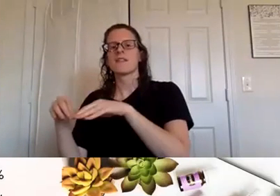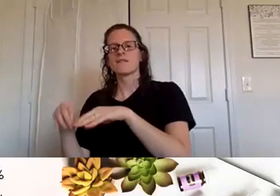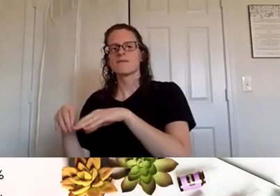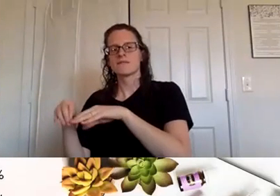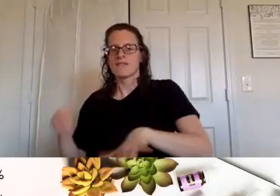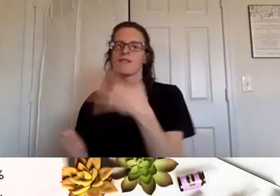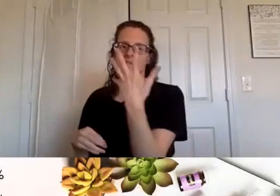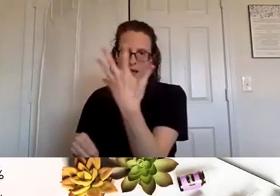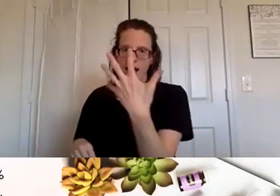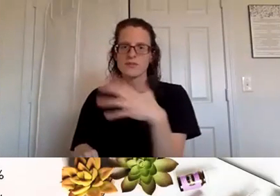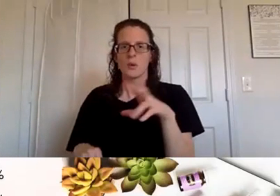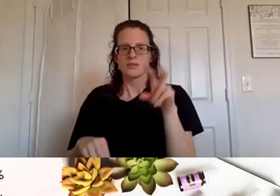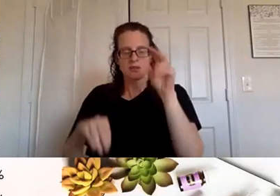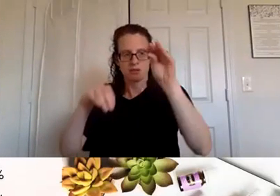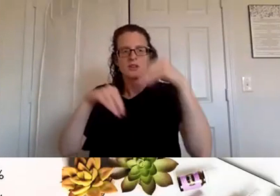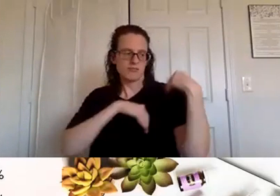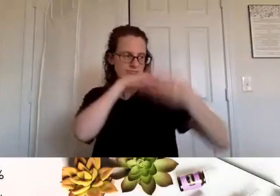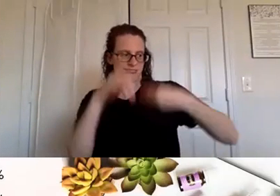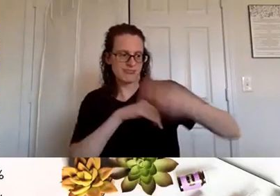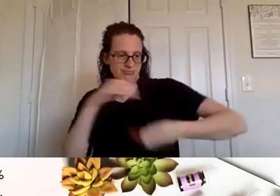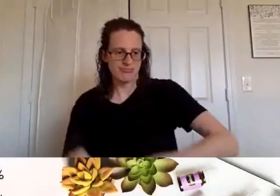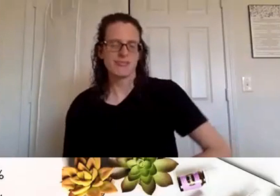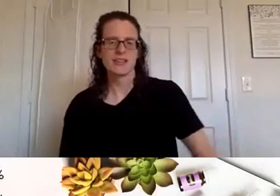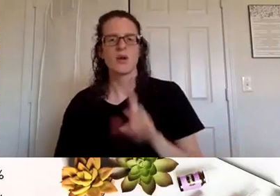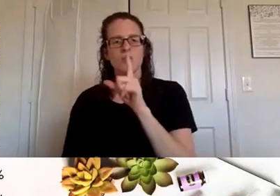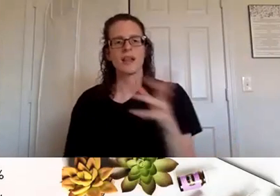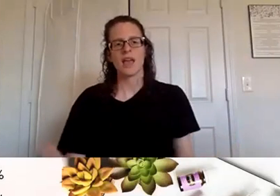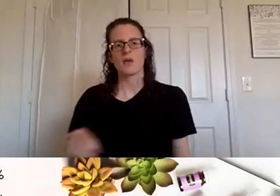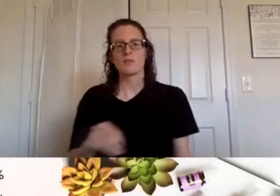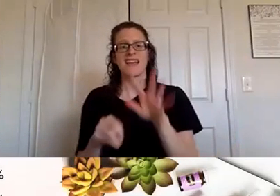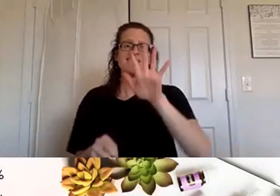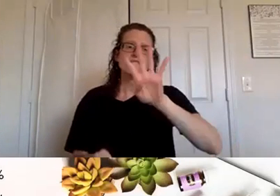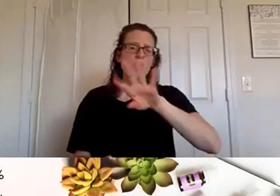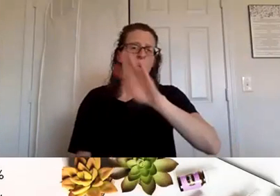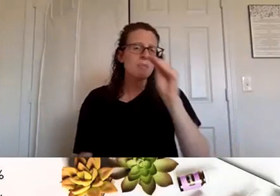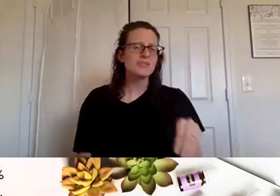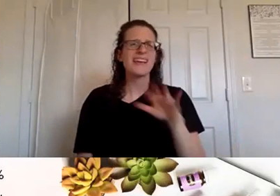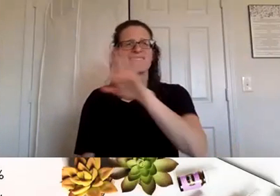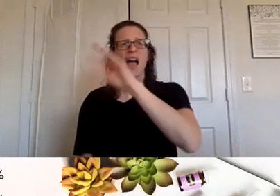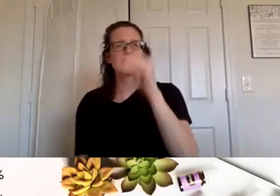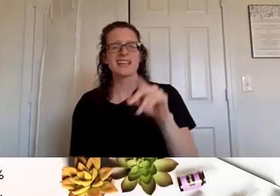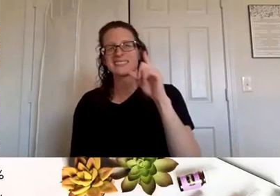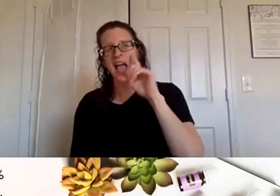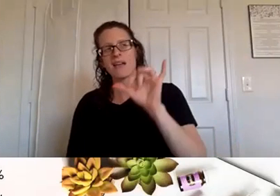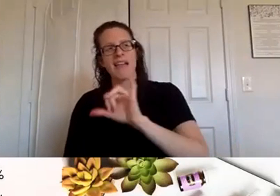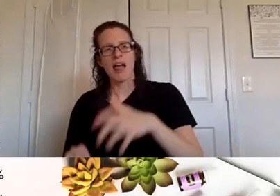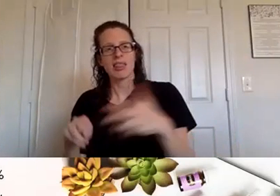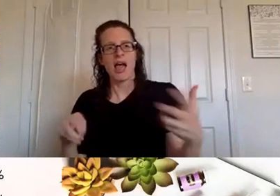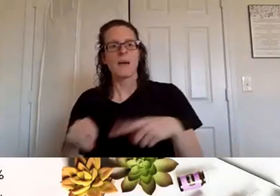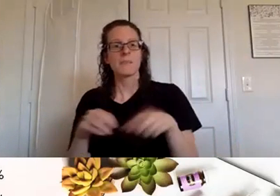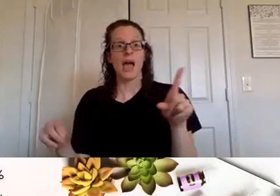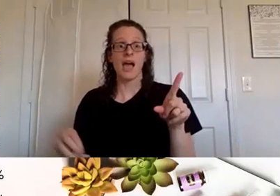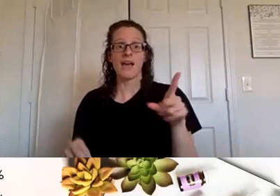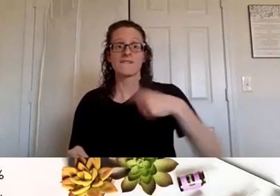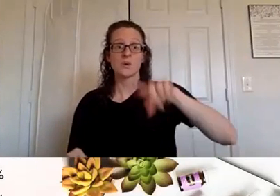so that just accumulates and i know four percent and five percent may not sound like much but when you consider